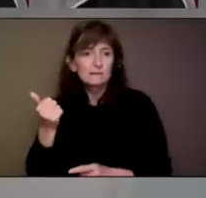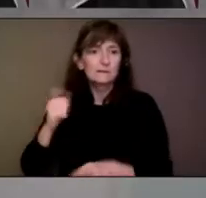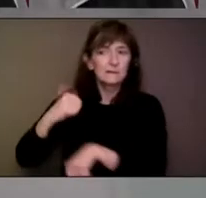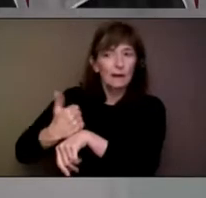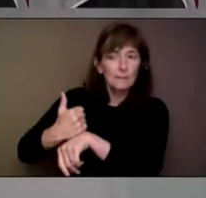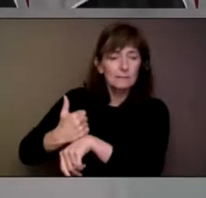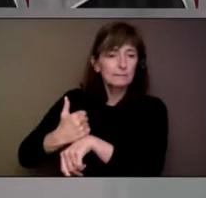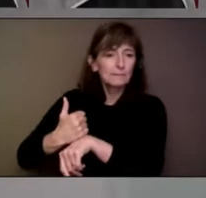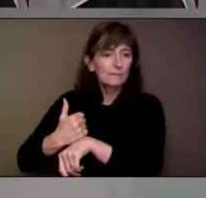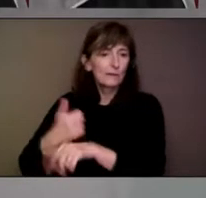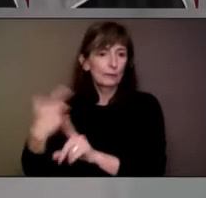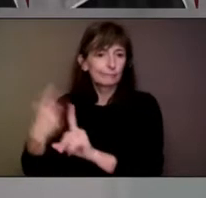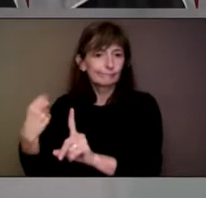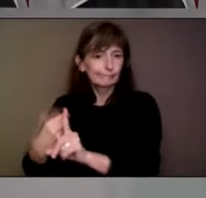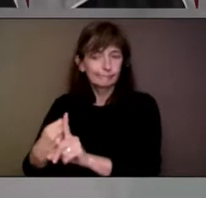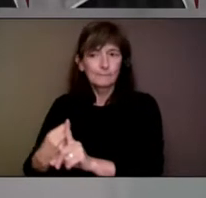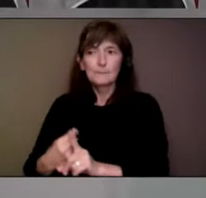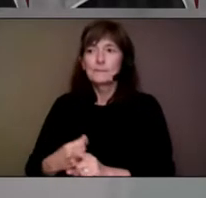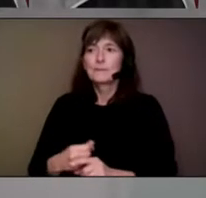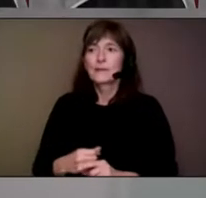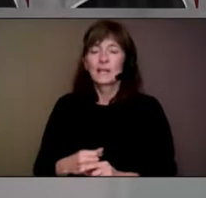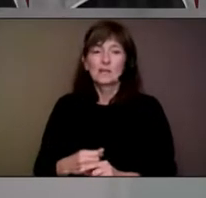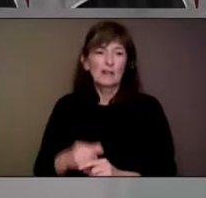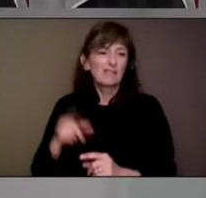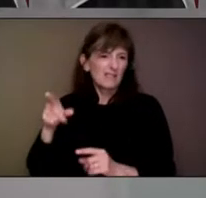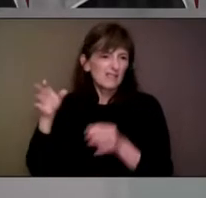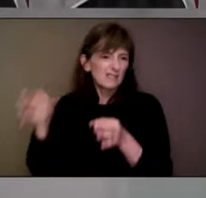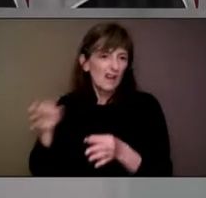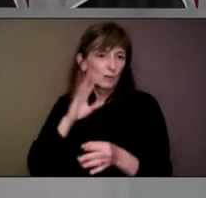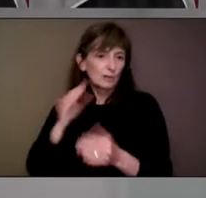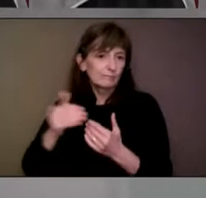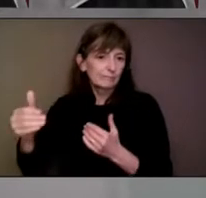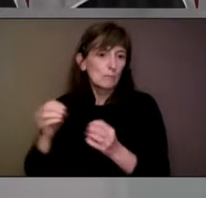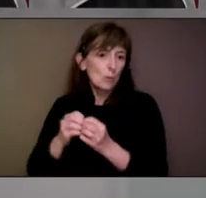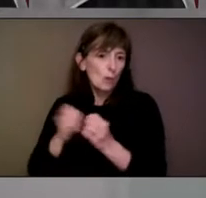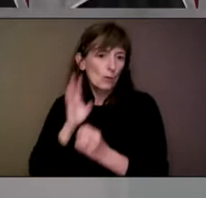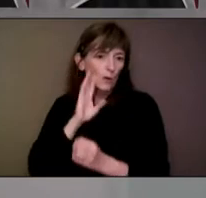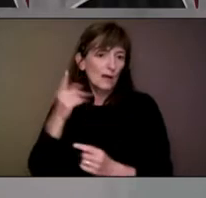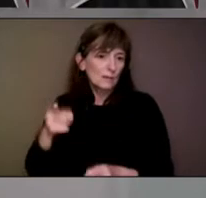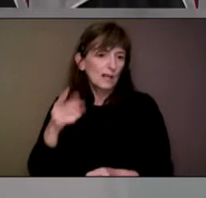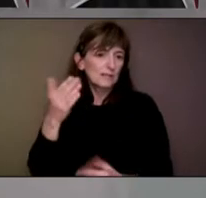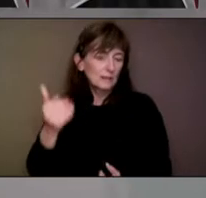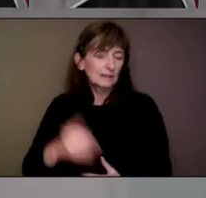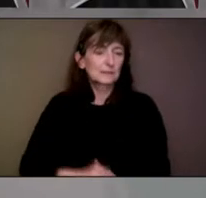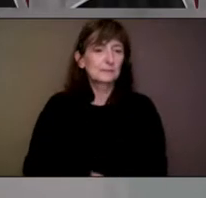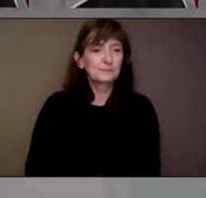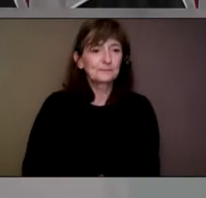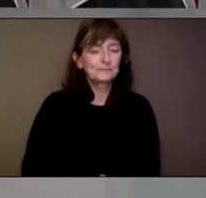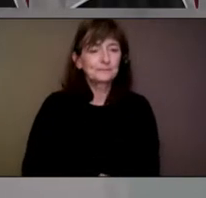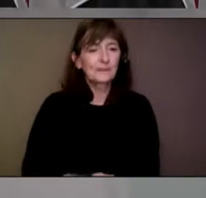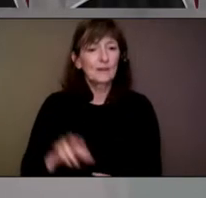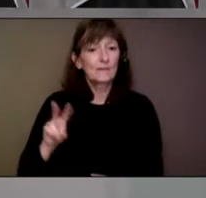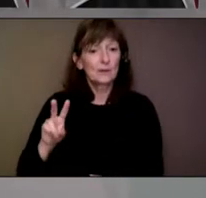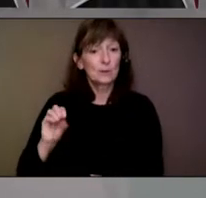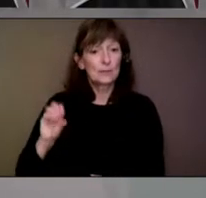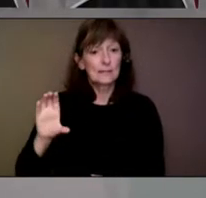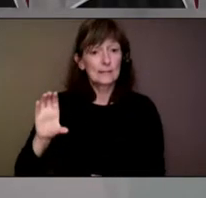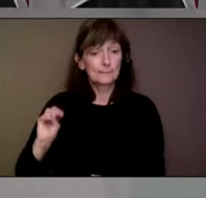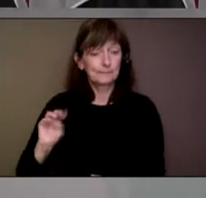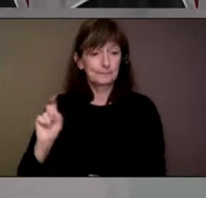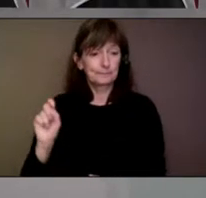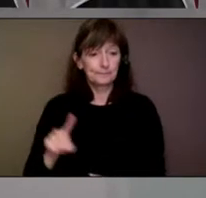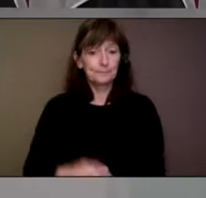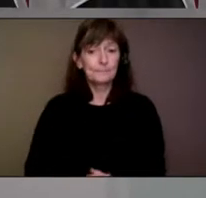Thank you. Our next questions are from Noah Shepard with VOCN. Please go ahead. With travel